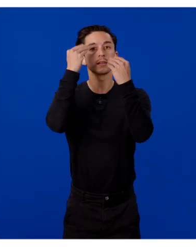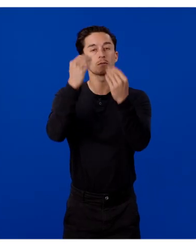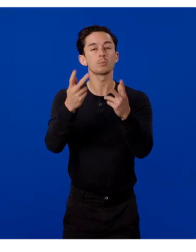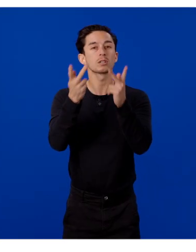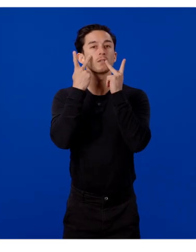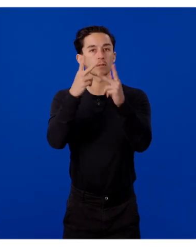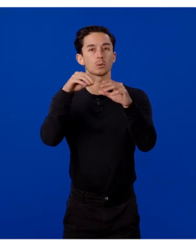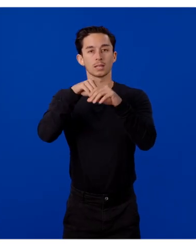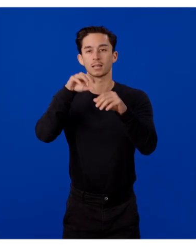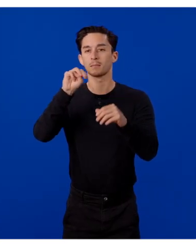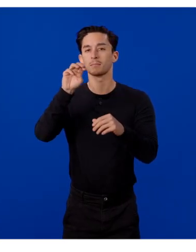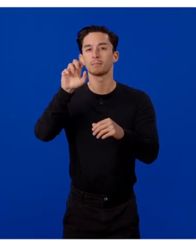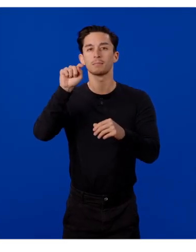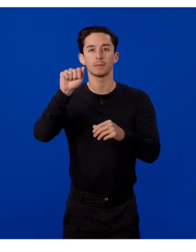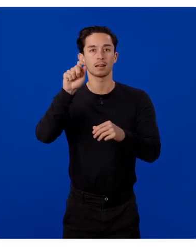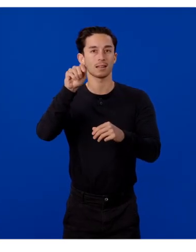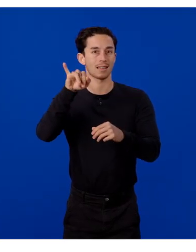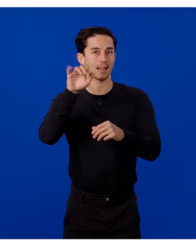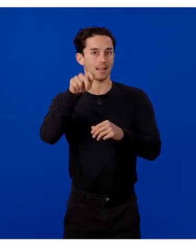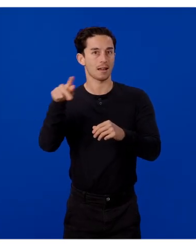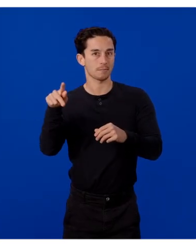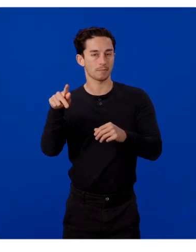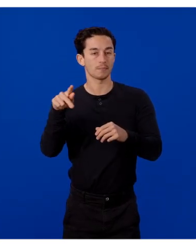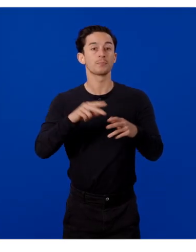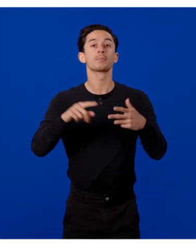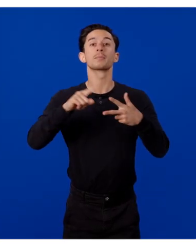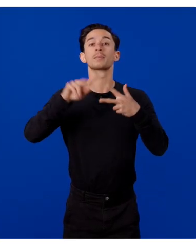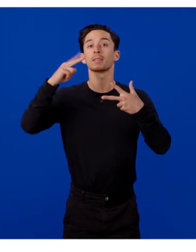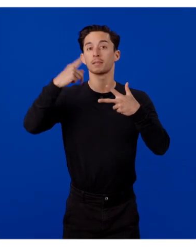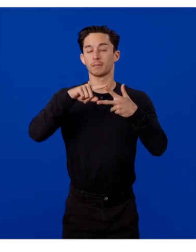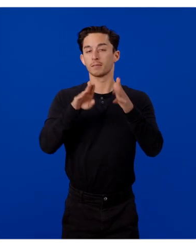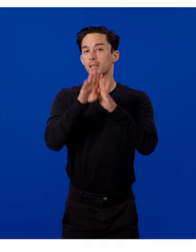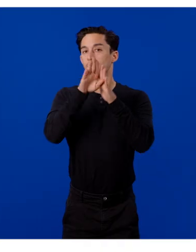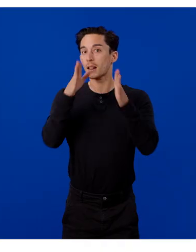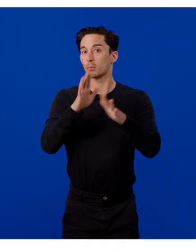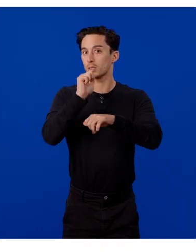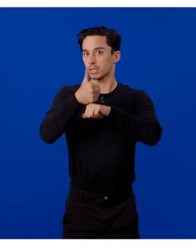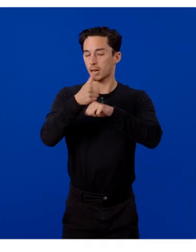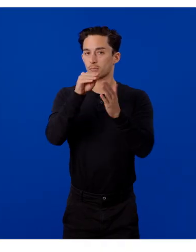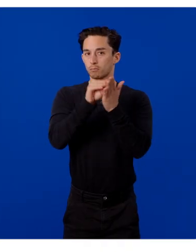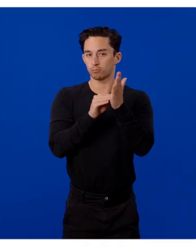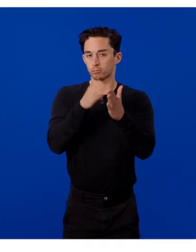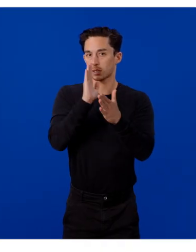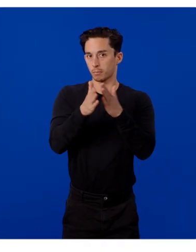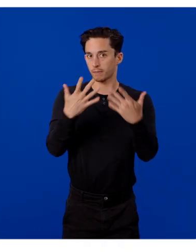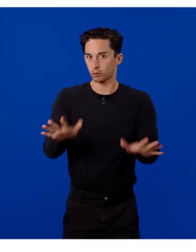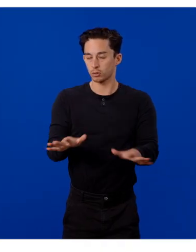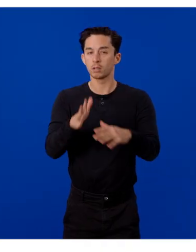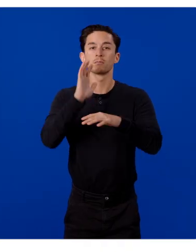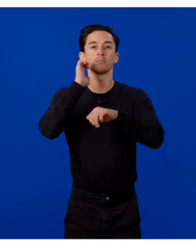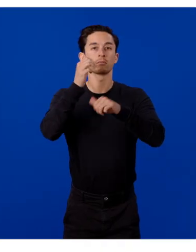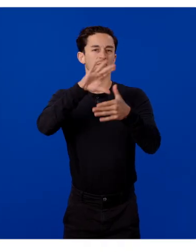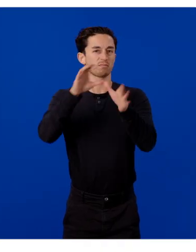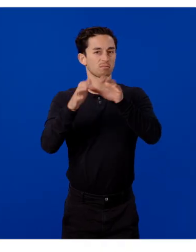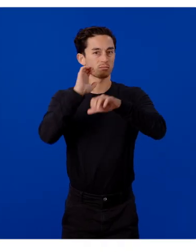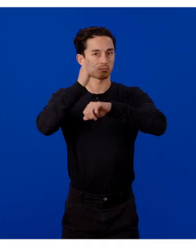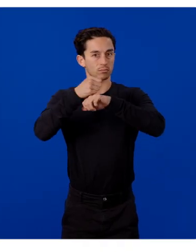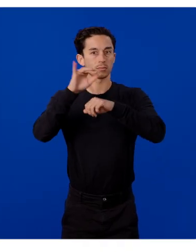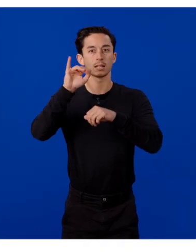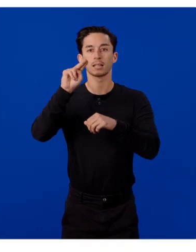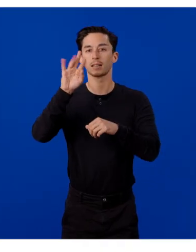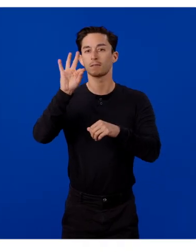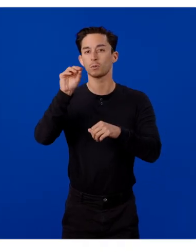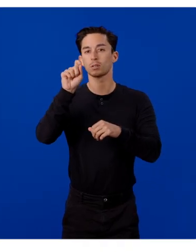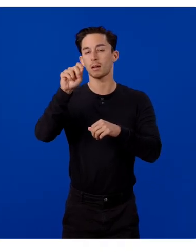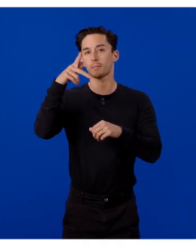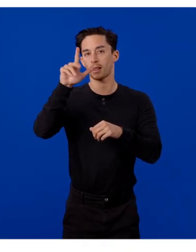Medii app. Second, you will have to complete a developer setup. Update your app's configuration in the info.plist and